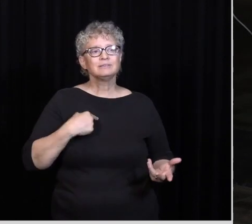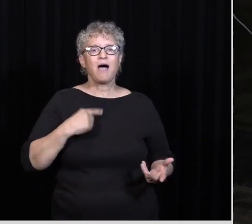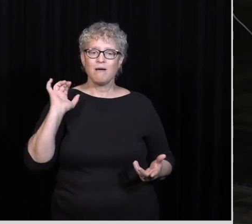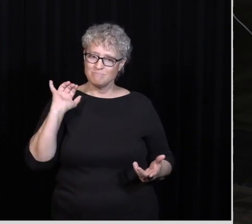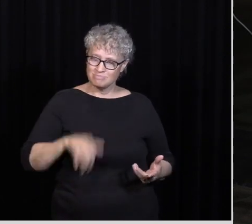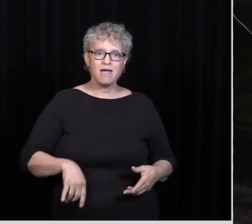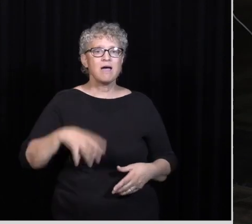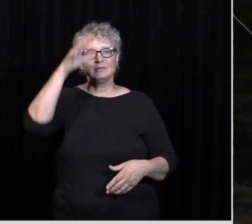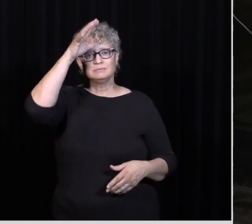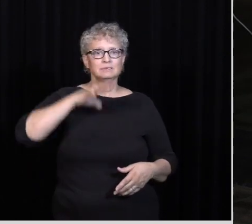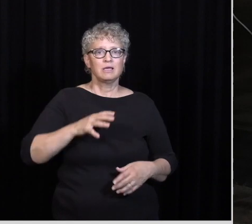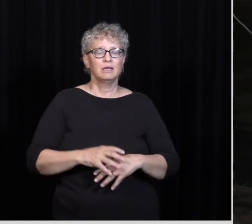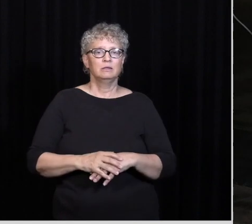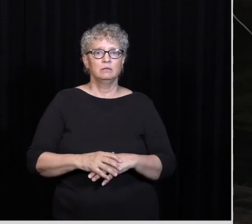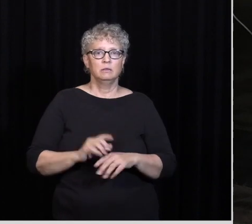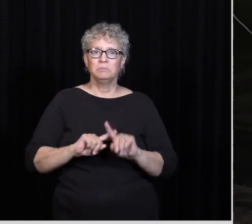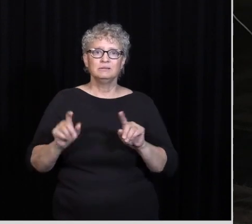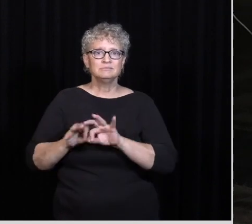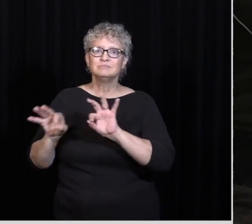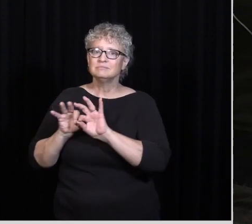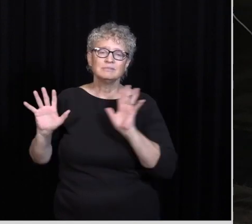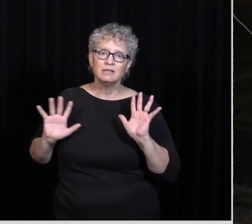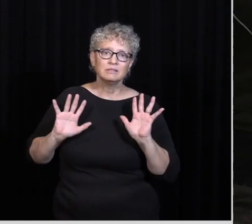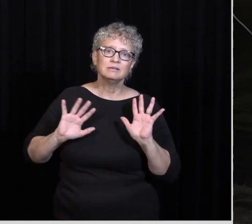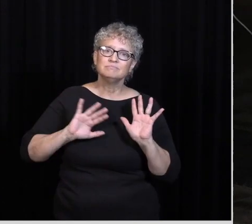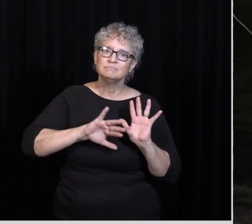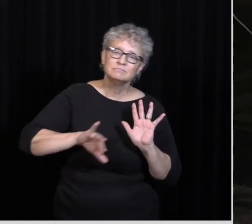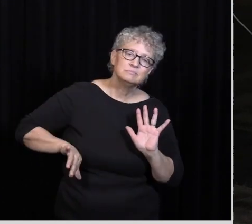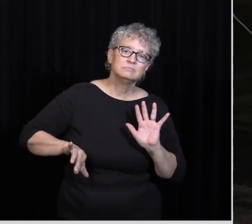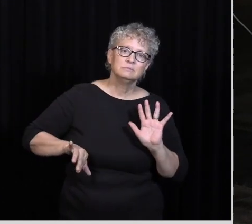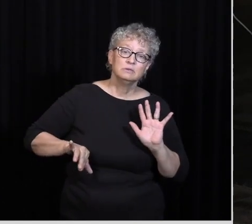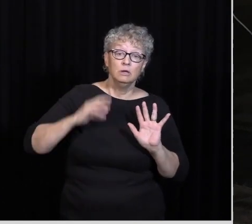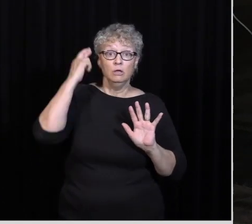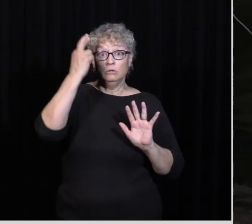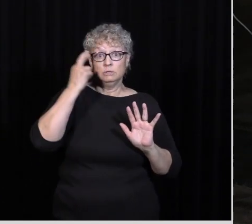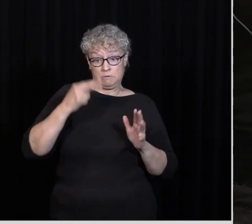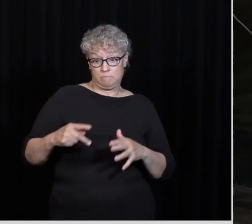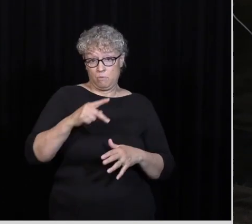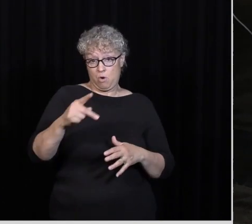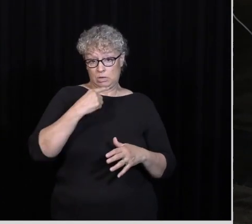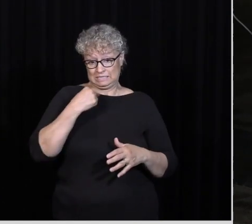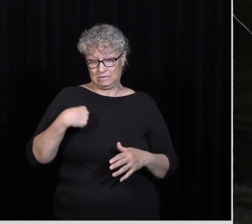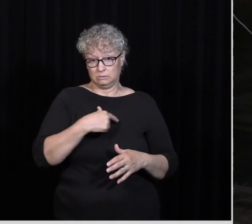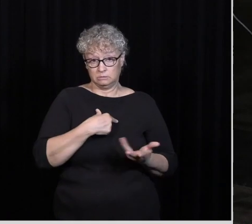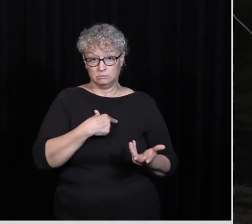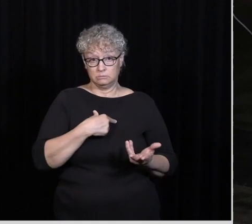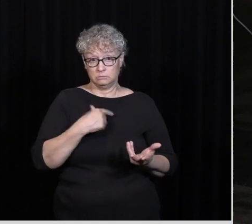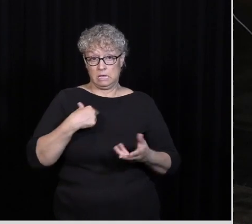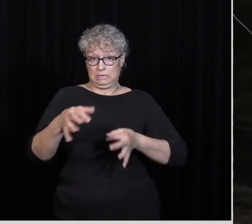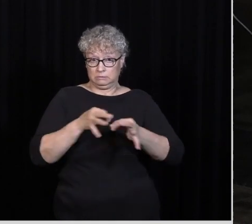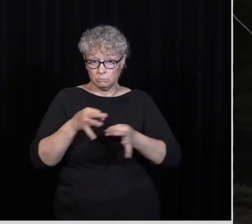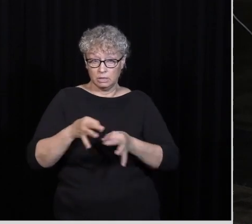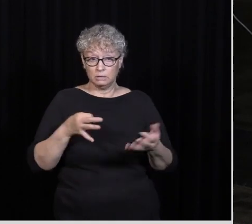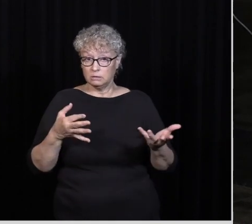guy And it mattered for nothing The reason I think Paul tells us And the reason I'm telling you About all of this